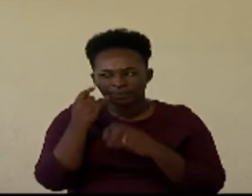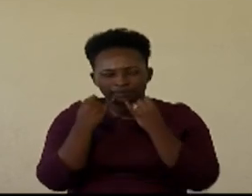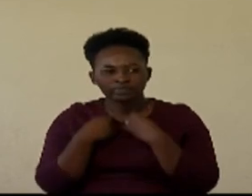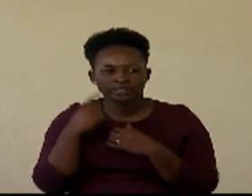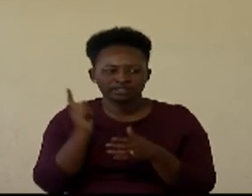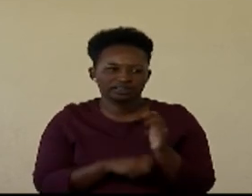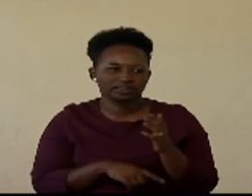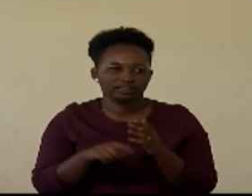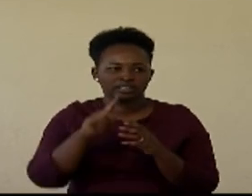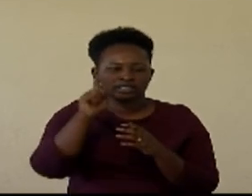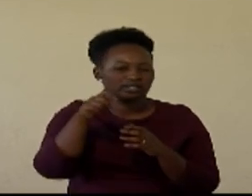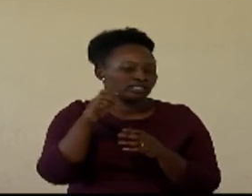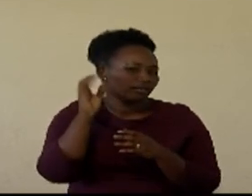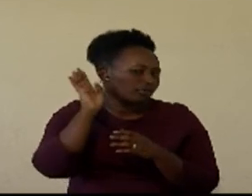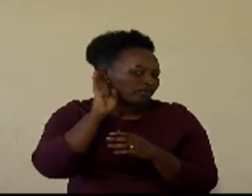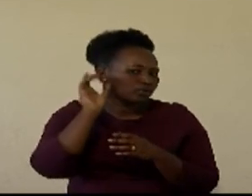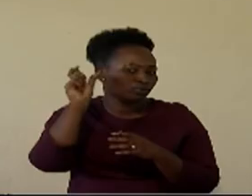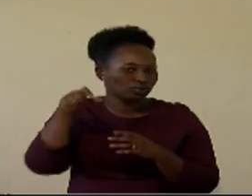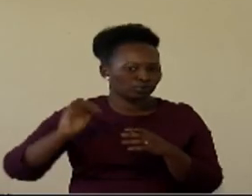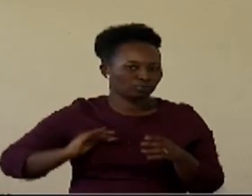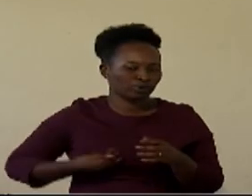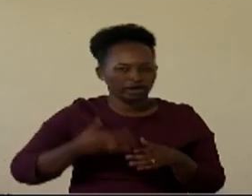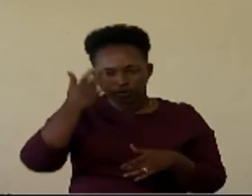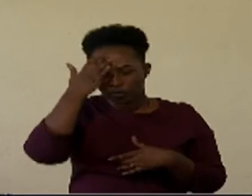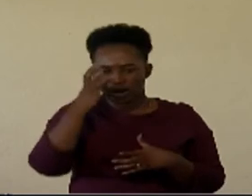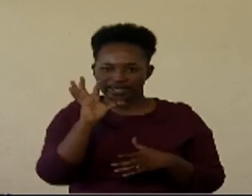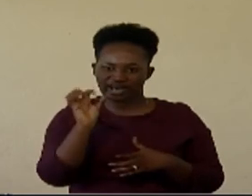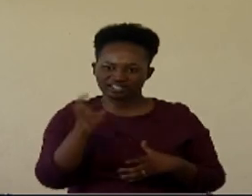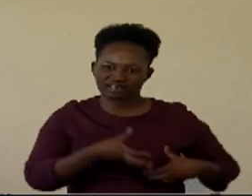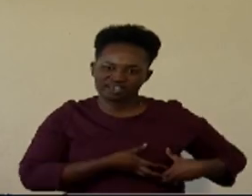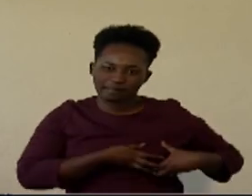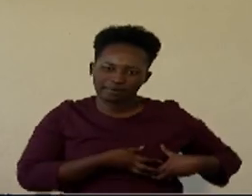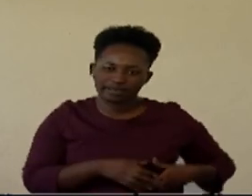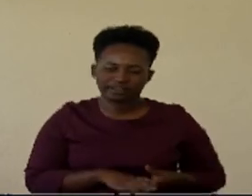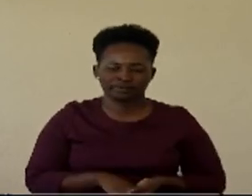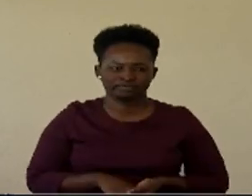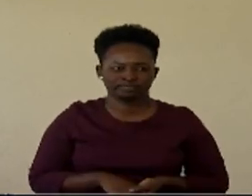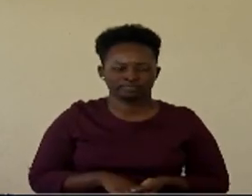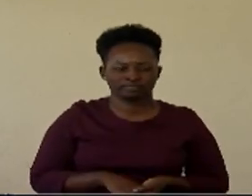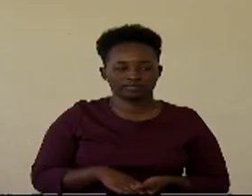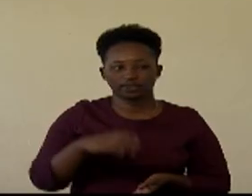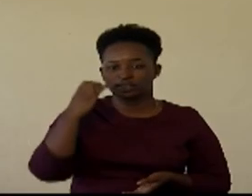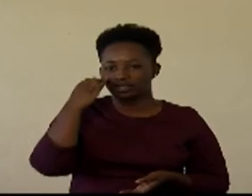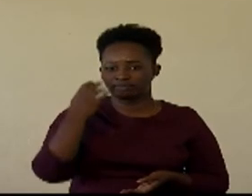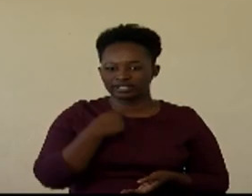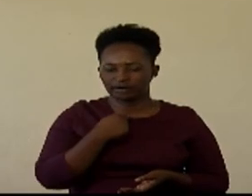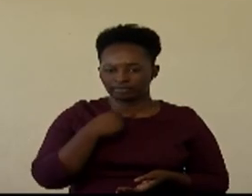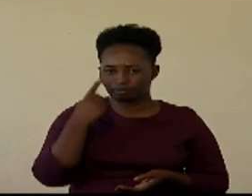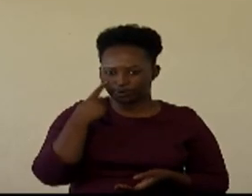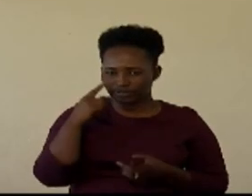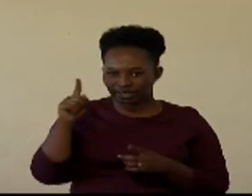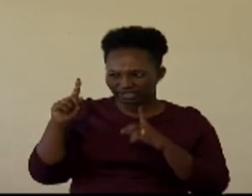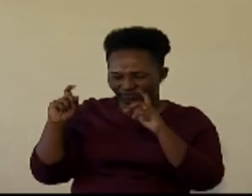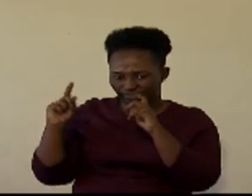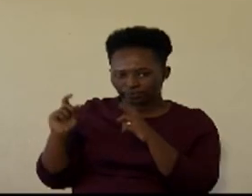ever heard of breast cancers can look at the image and possibly see that if I went through this laser